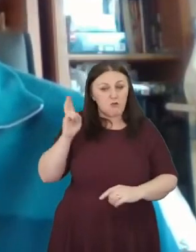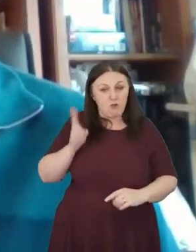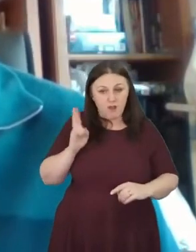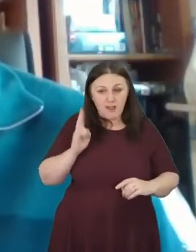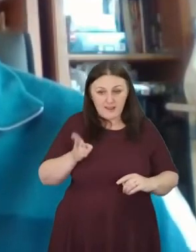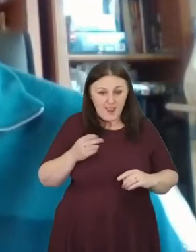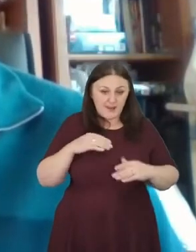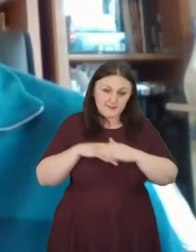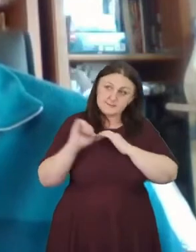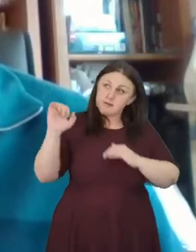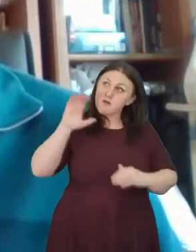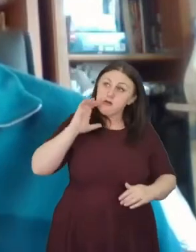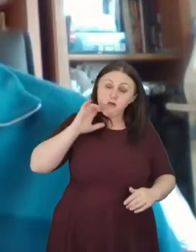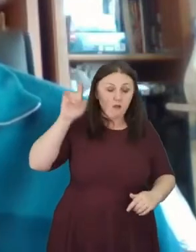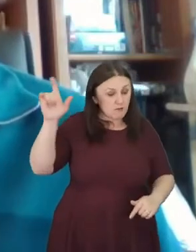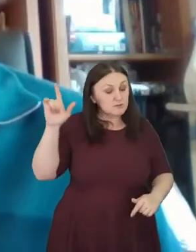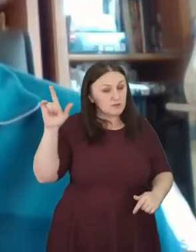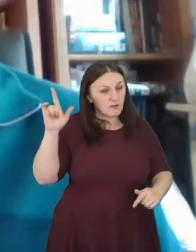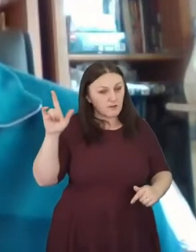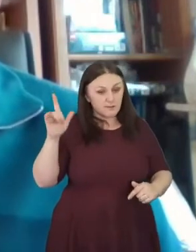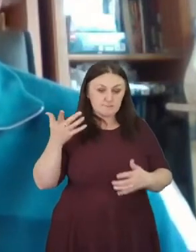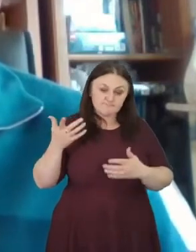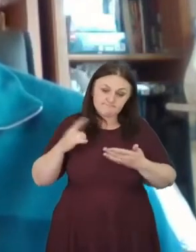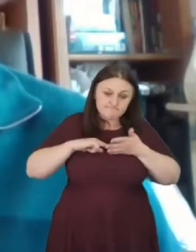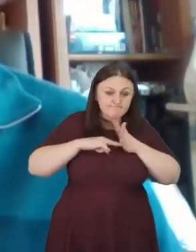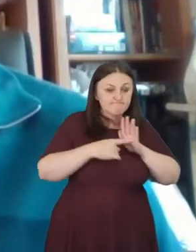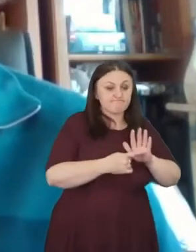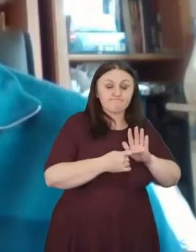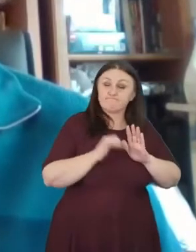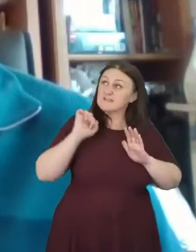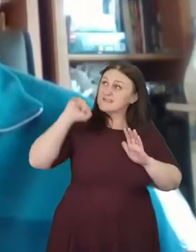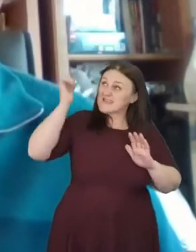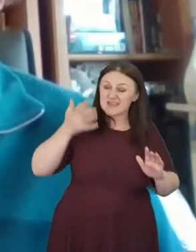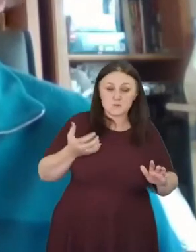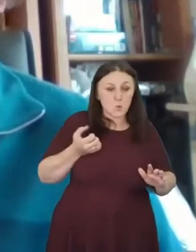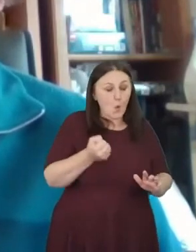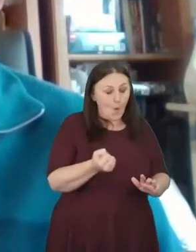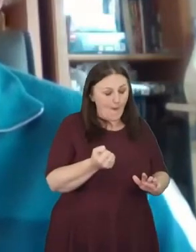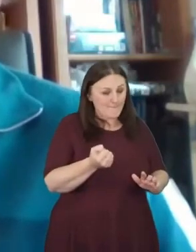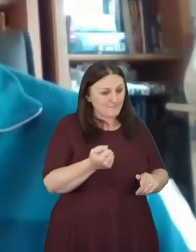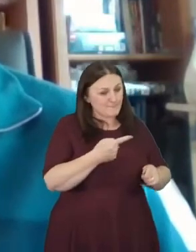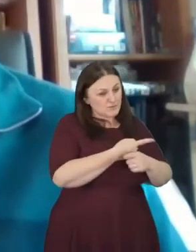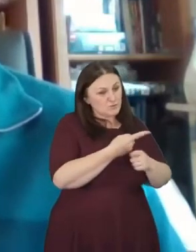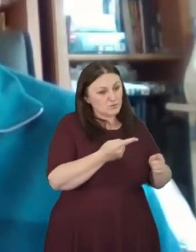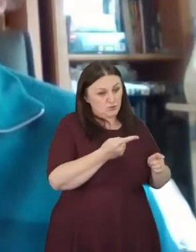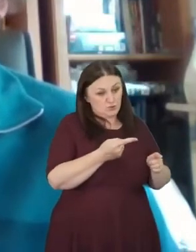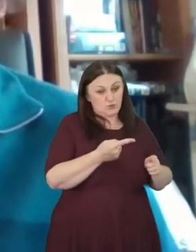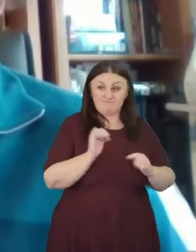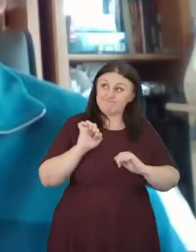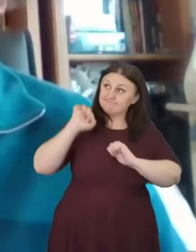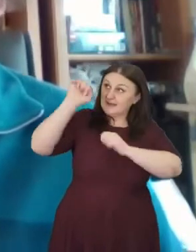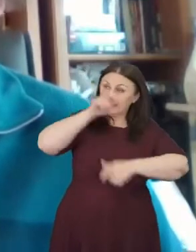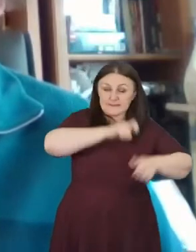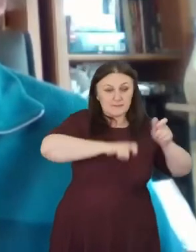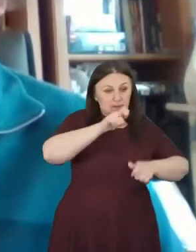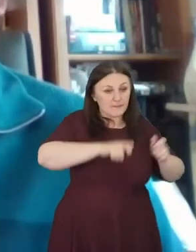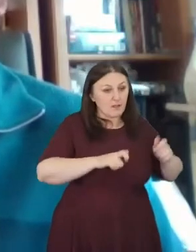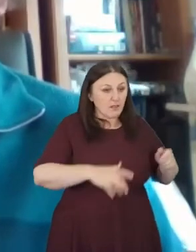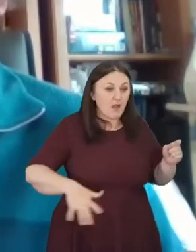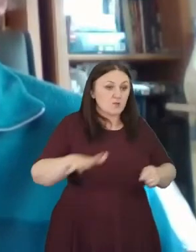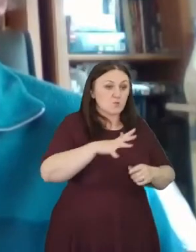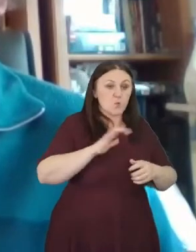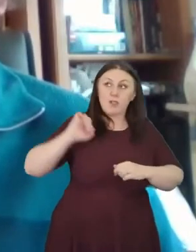bearers of God's hope for people and the whole of creation. Thanks for listening.